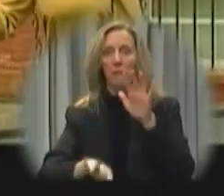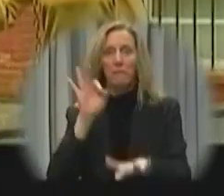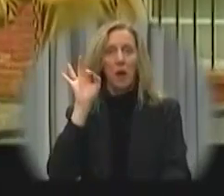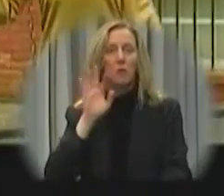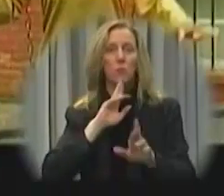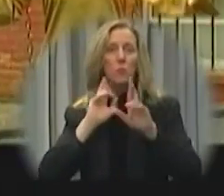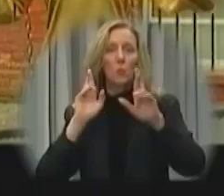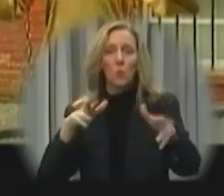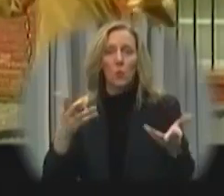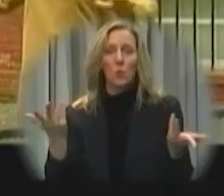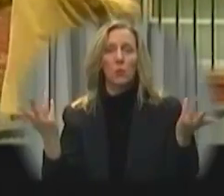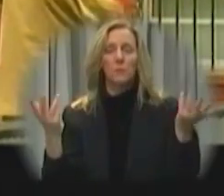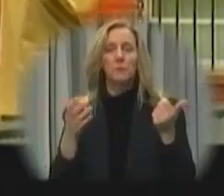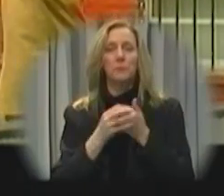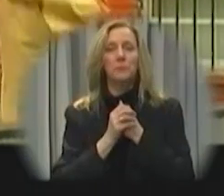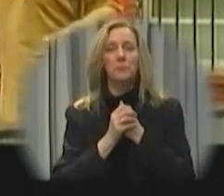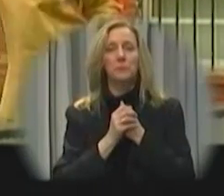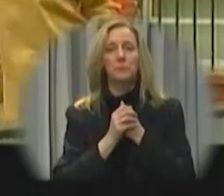to report the situation?